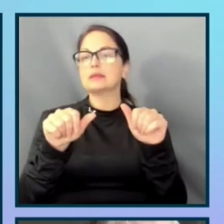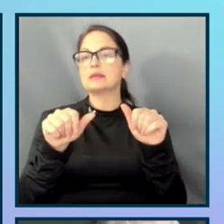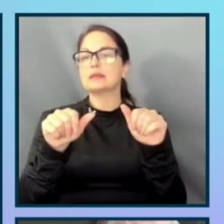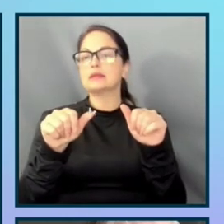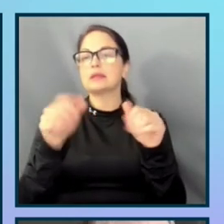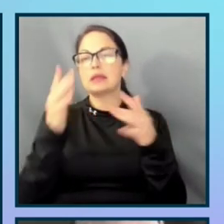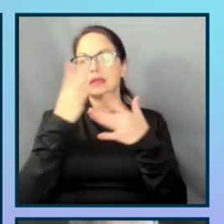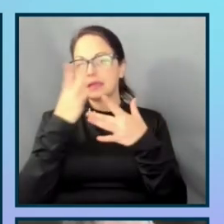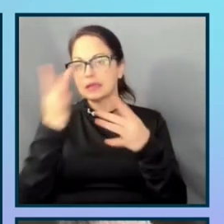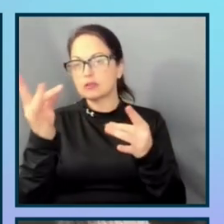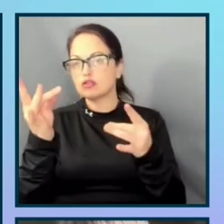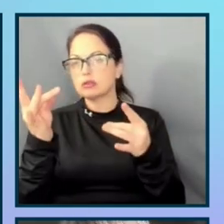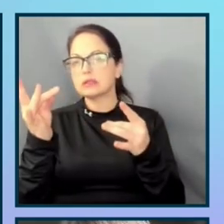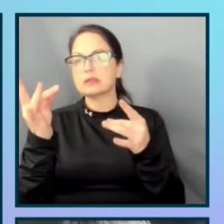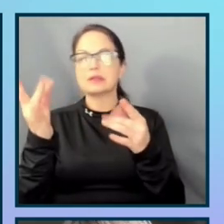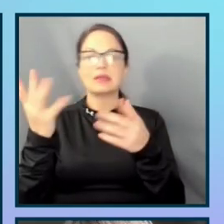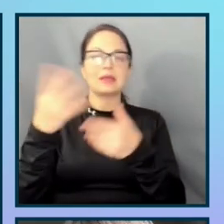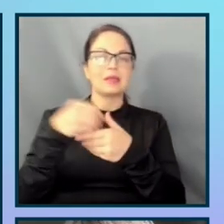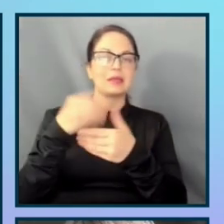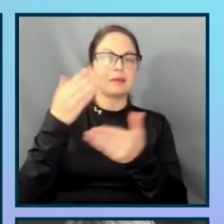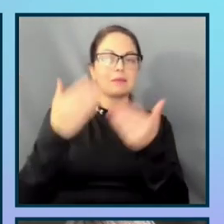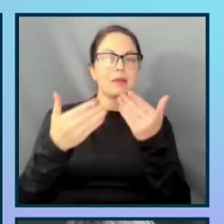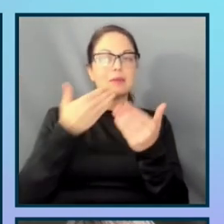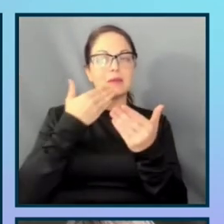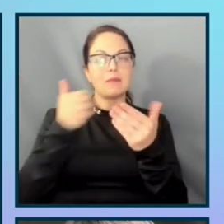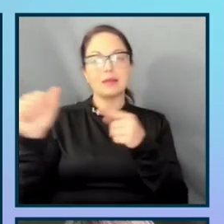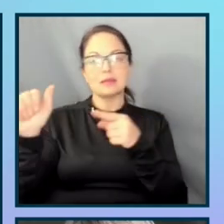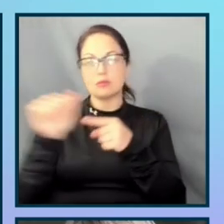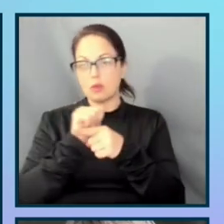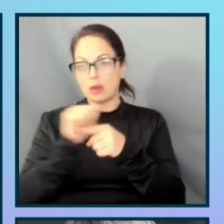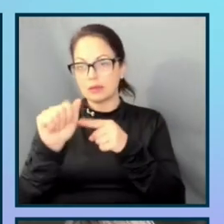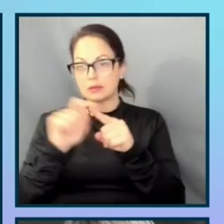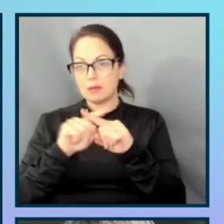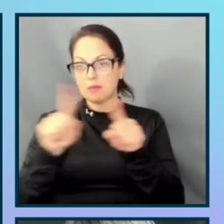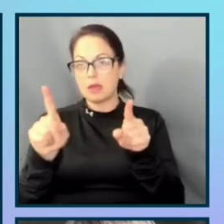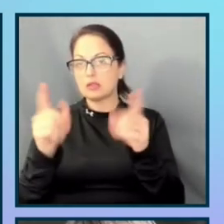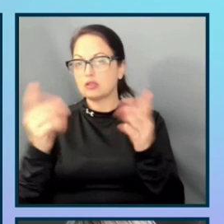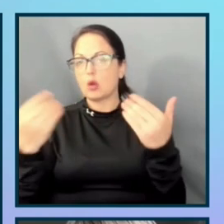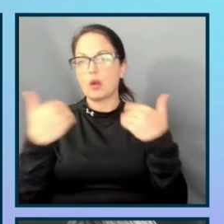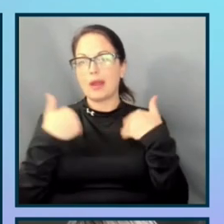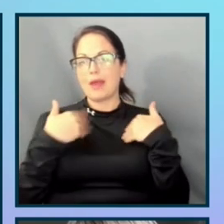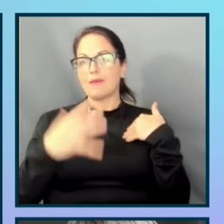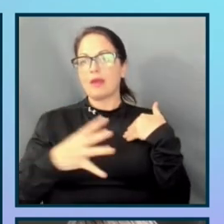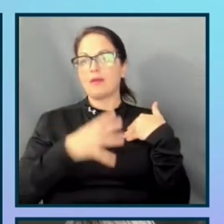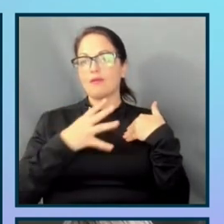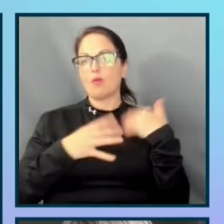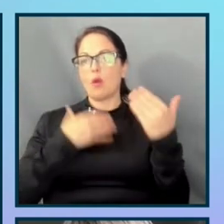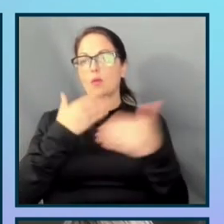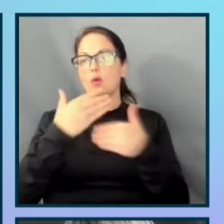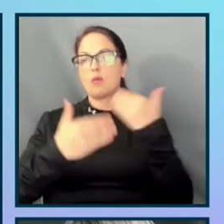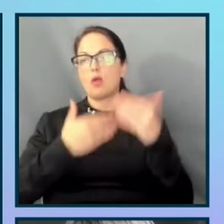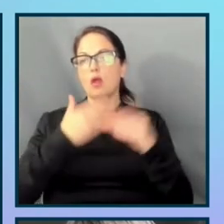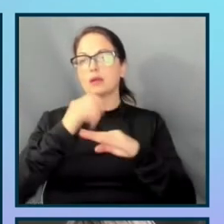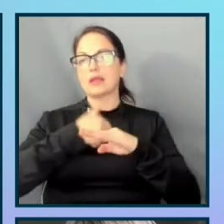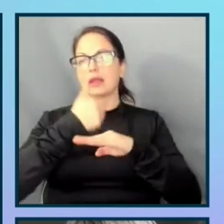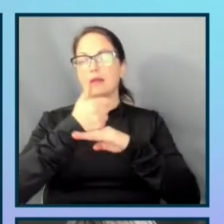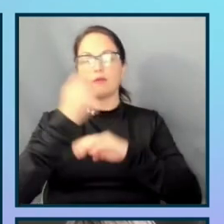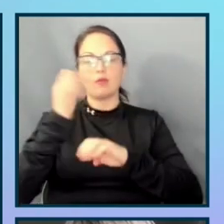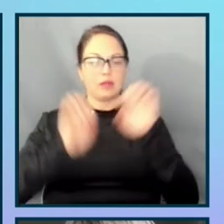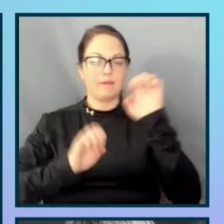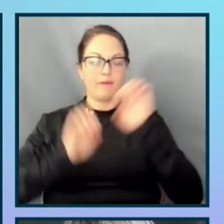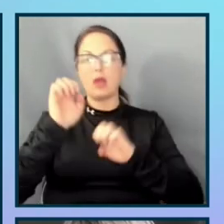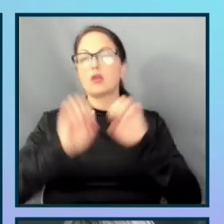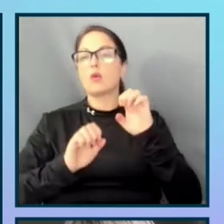interested in maybe best practices, but don't have like a formal process set up for evaluating their